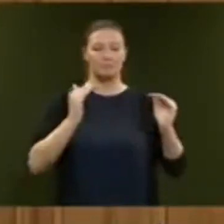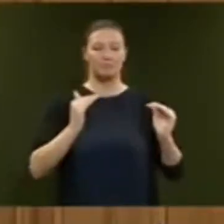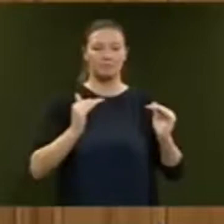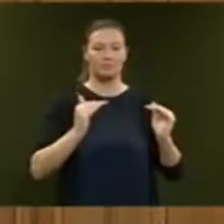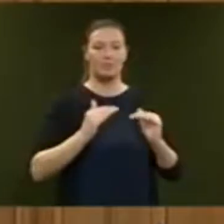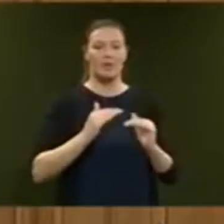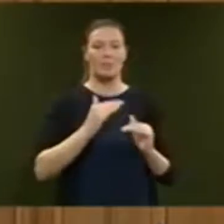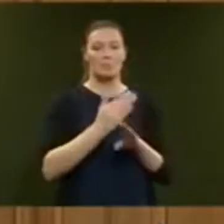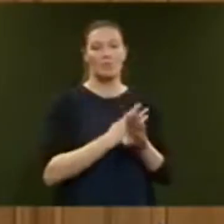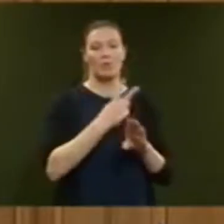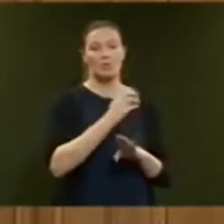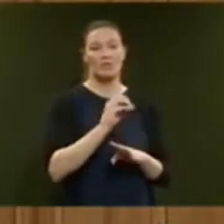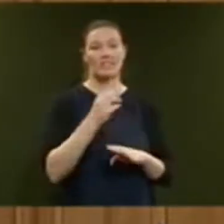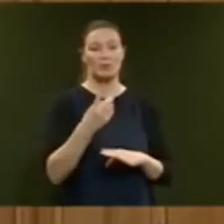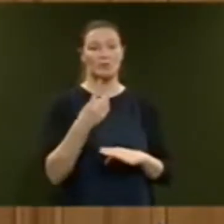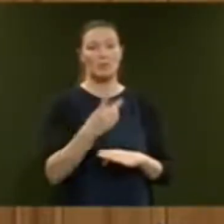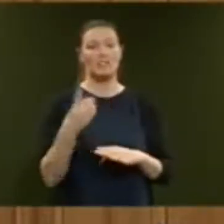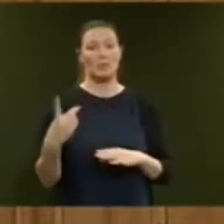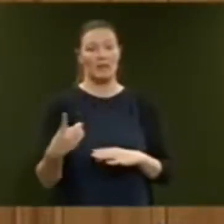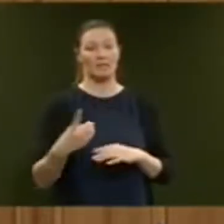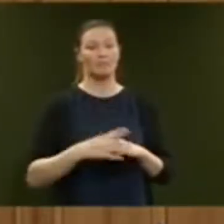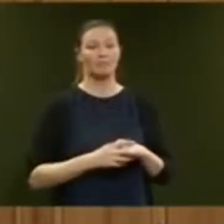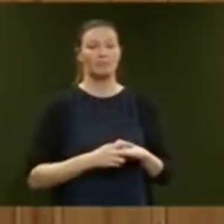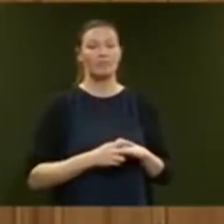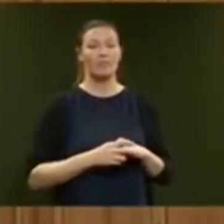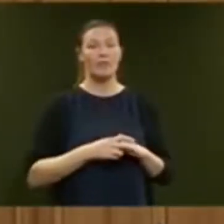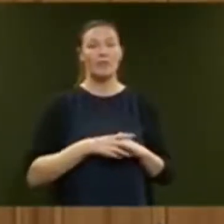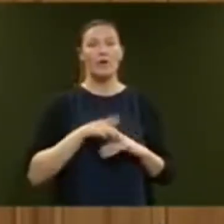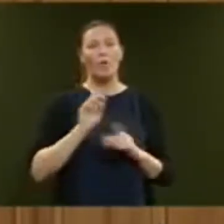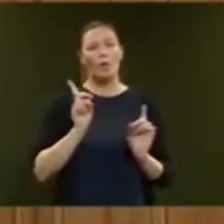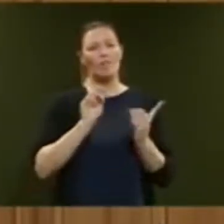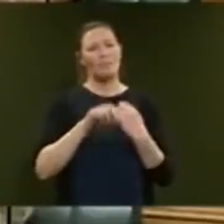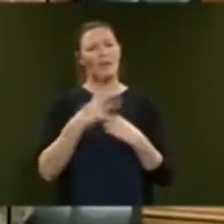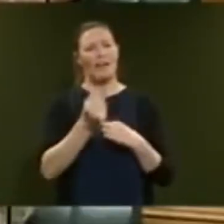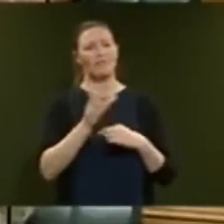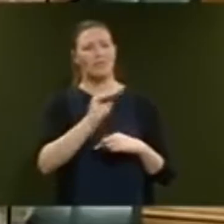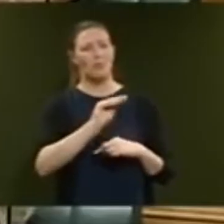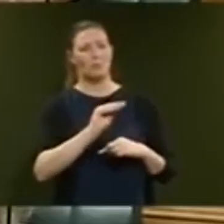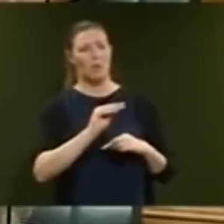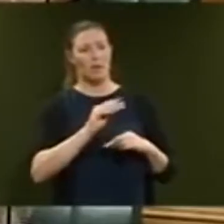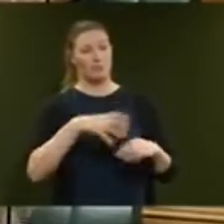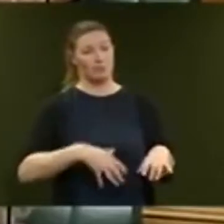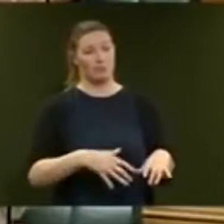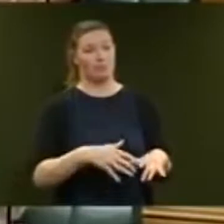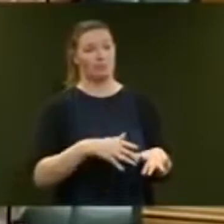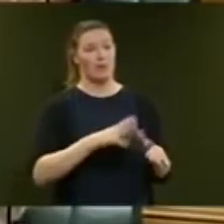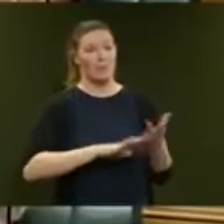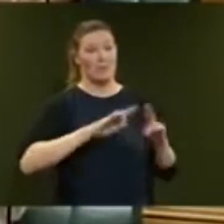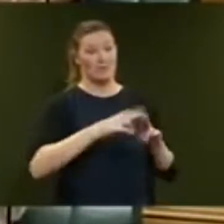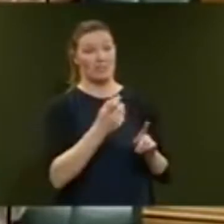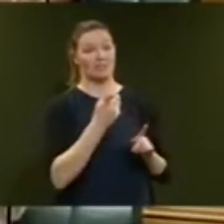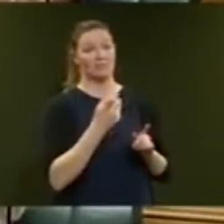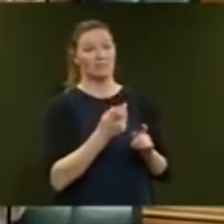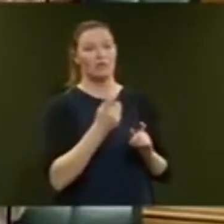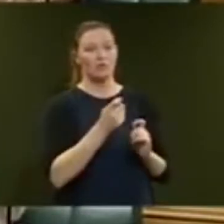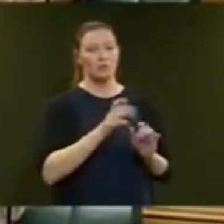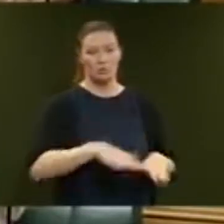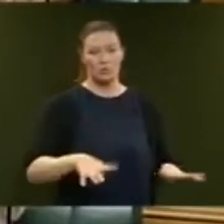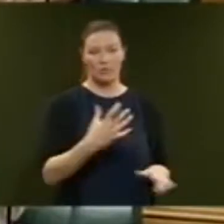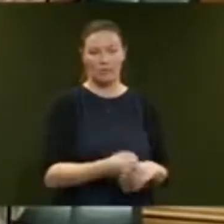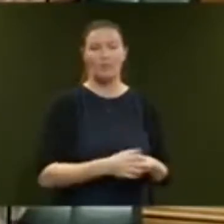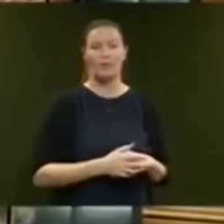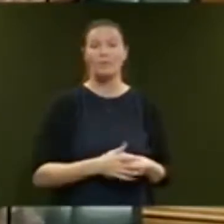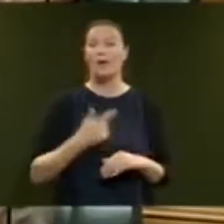What feedback has she received from expectant parents? Mr Speaker, I spoke to a number of